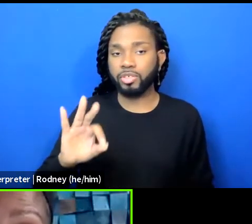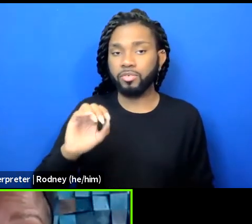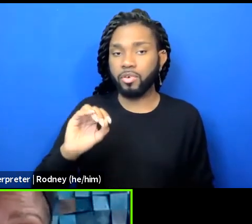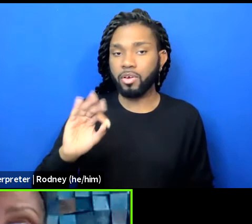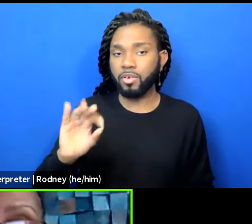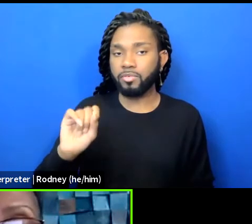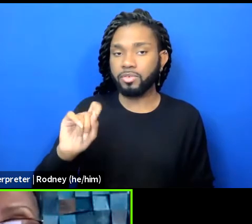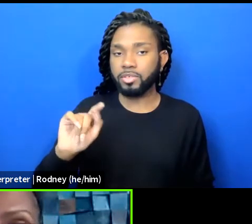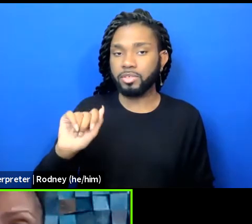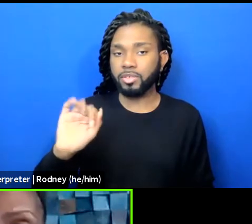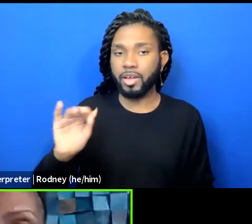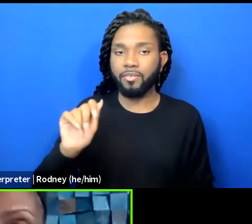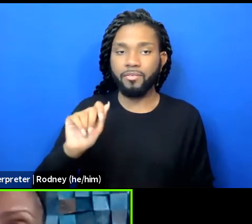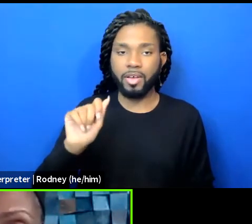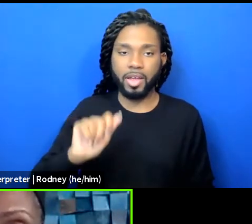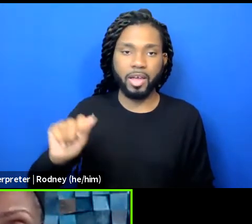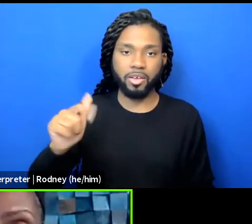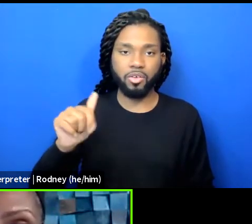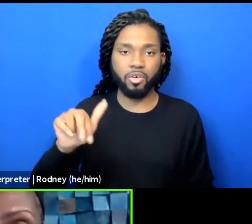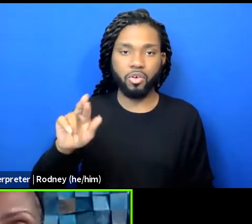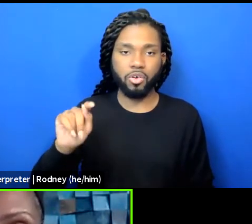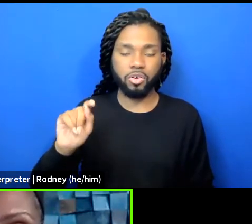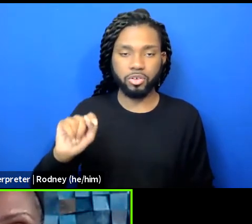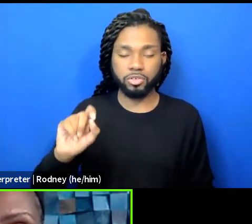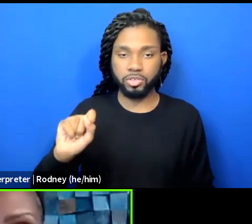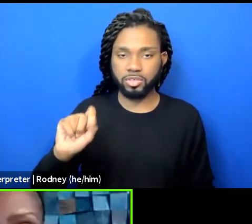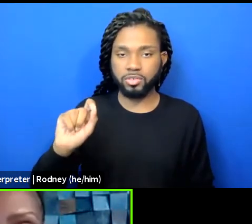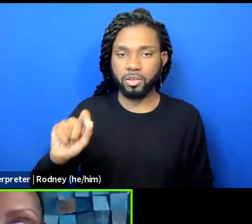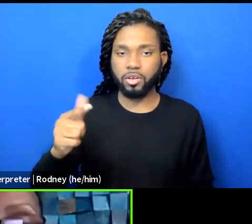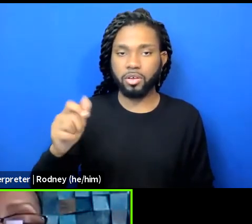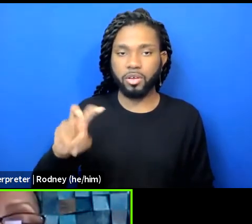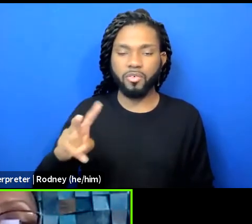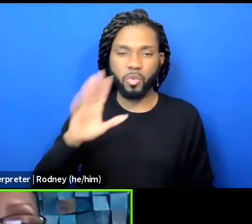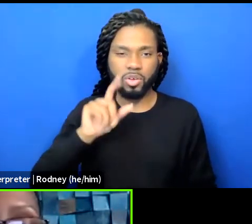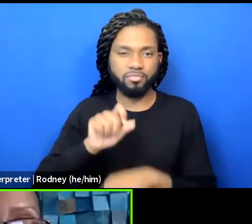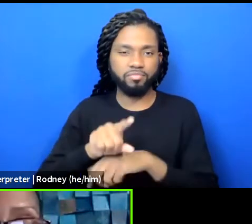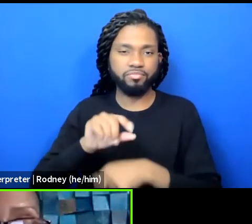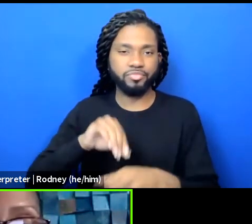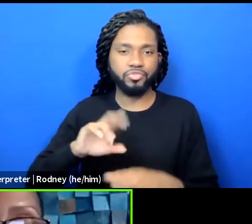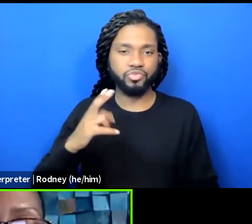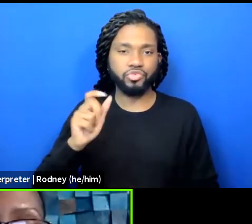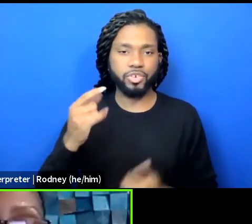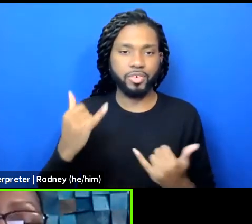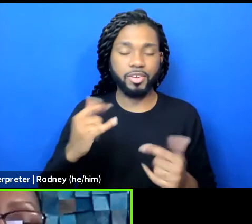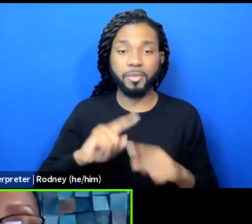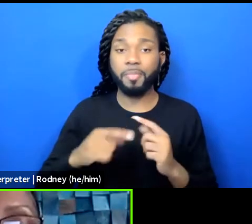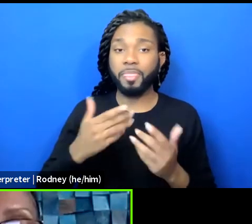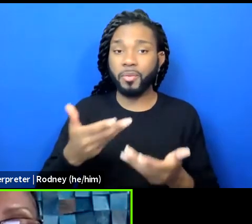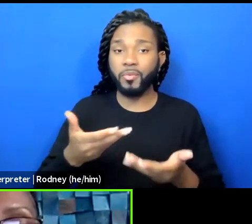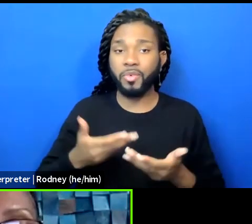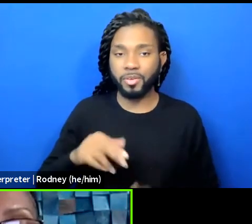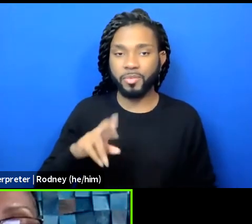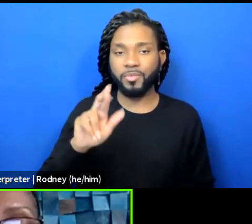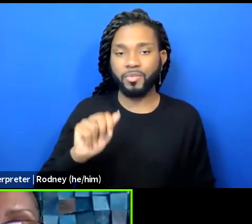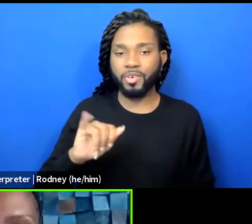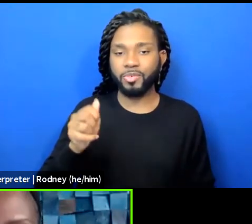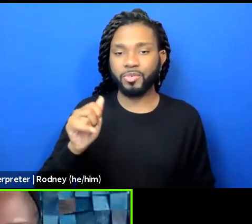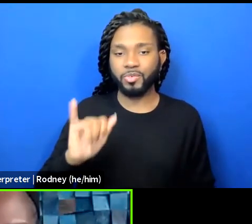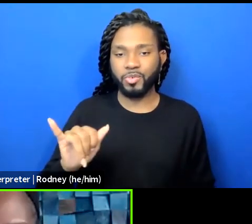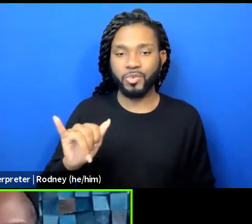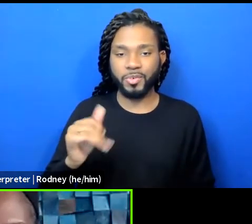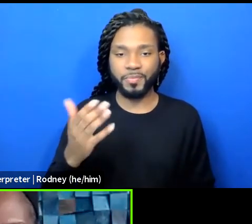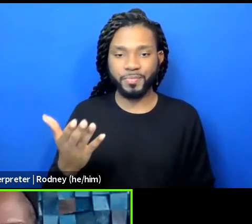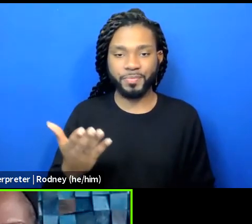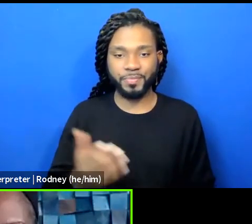.gov, and we'll drop that email address in the chat right now. So please join me in welcoming Rob Joy to the mic.